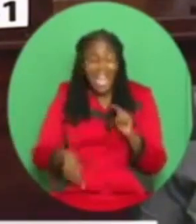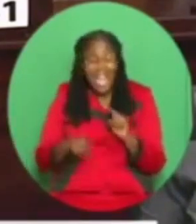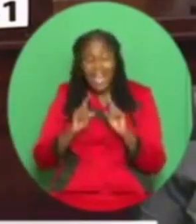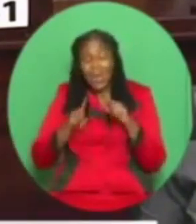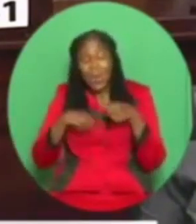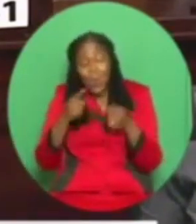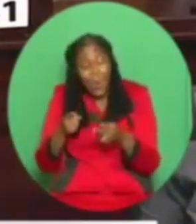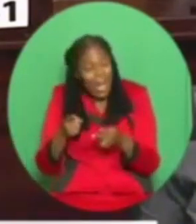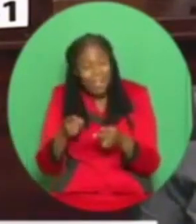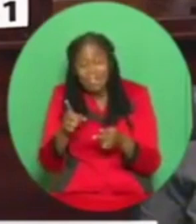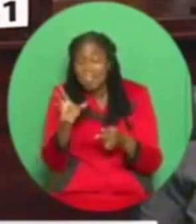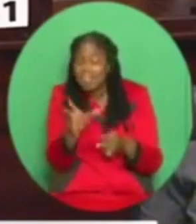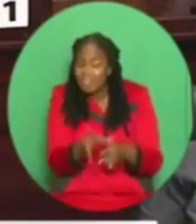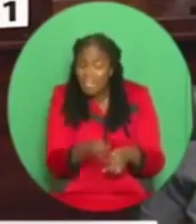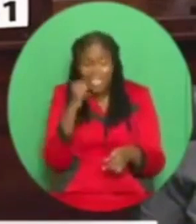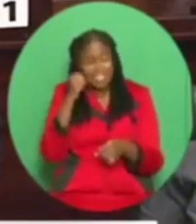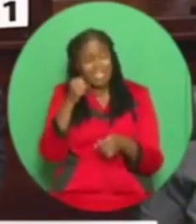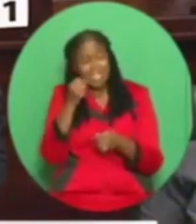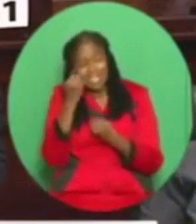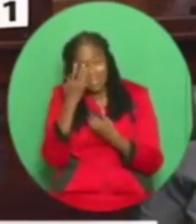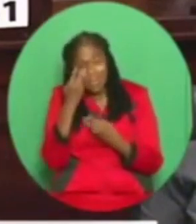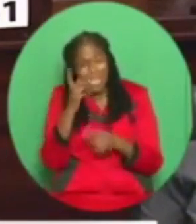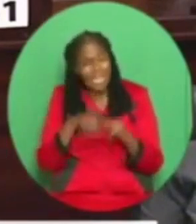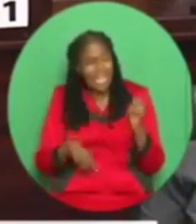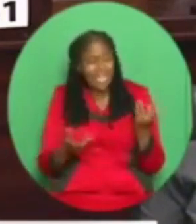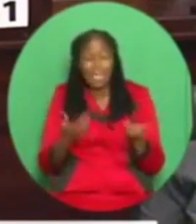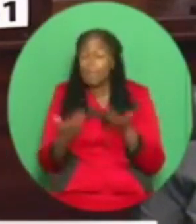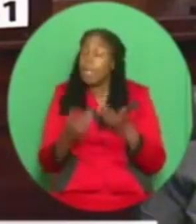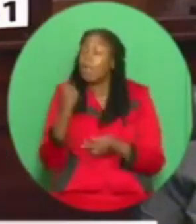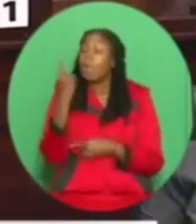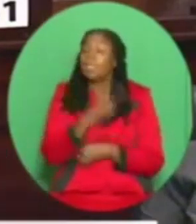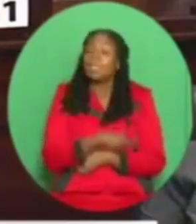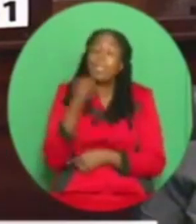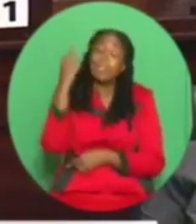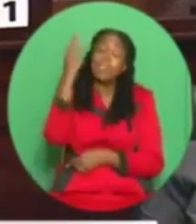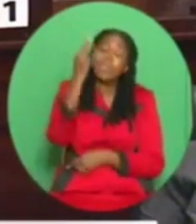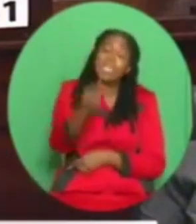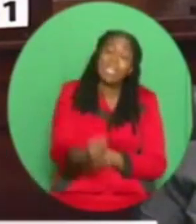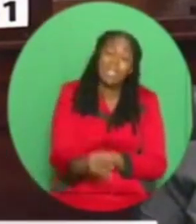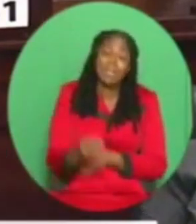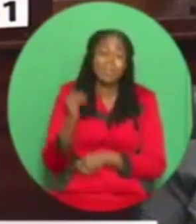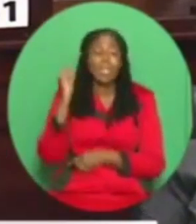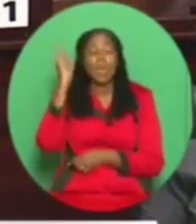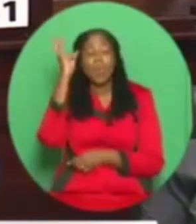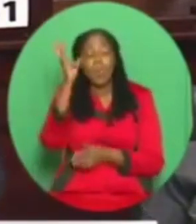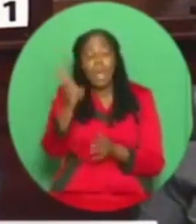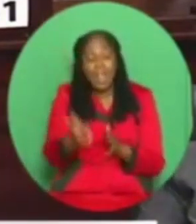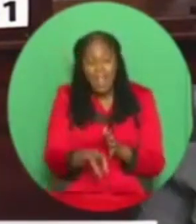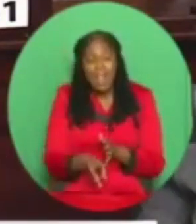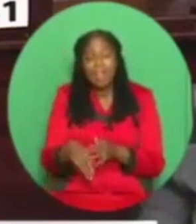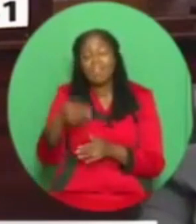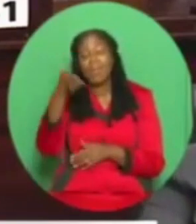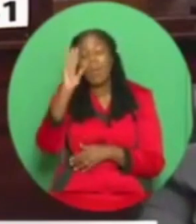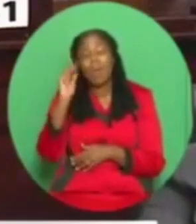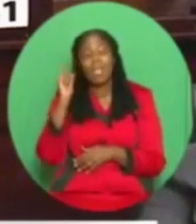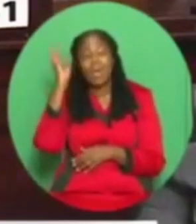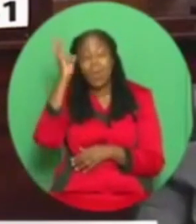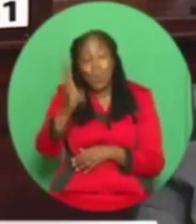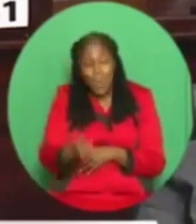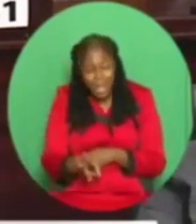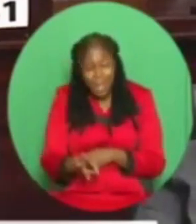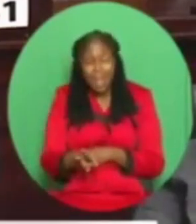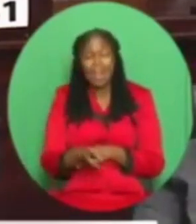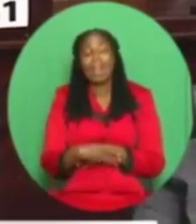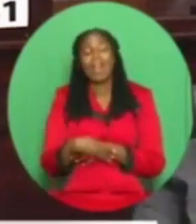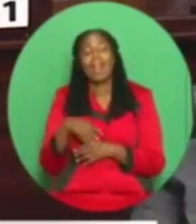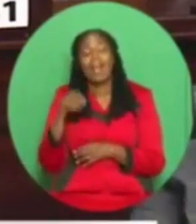but one day maybe the will of God and the will of Sibaria one day we may be in a position to investigate